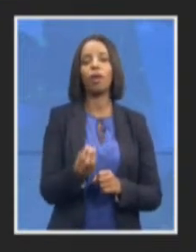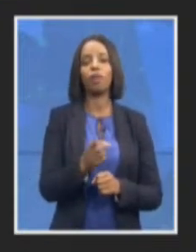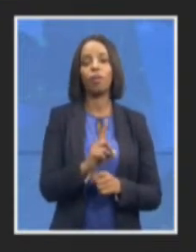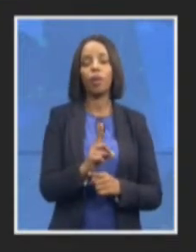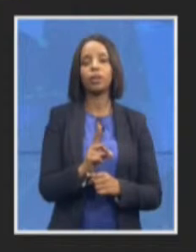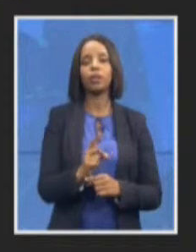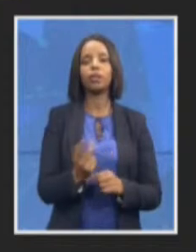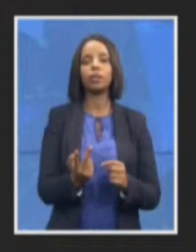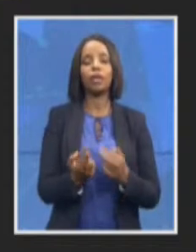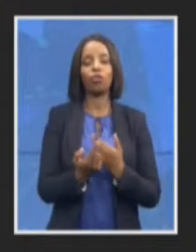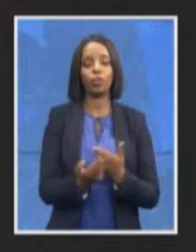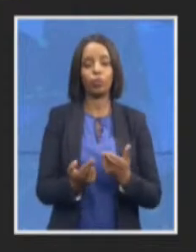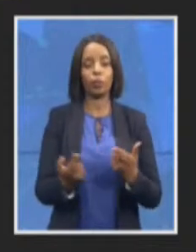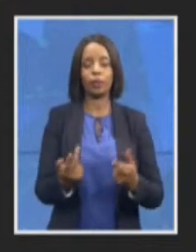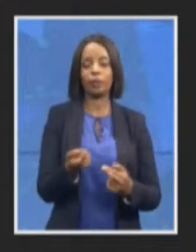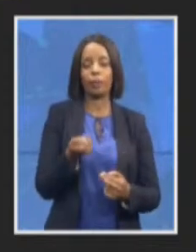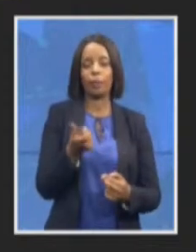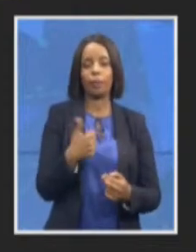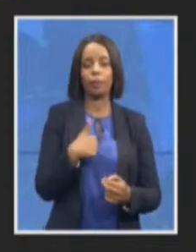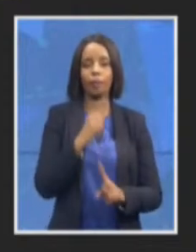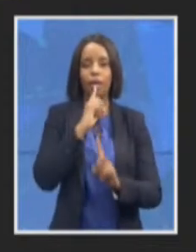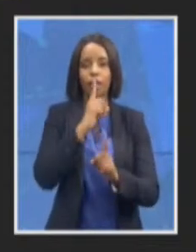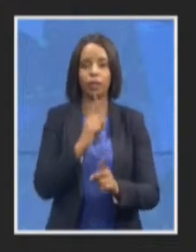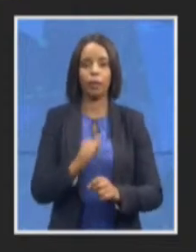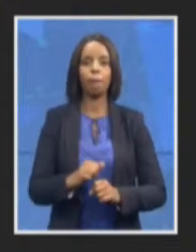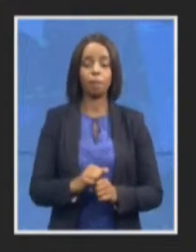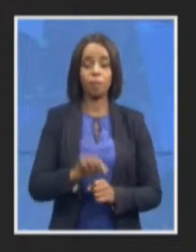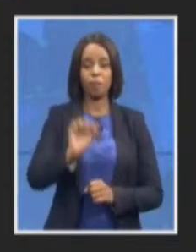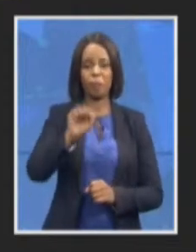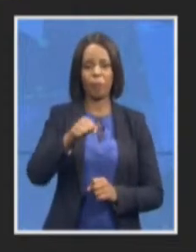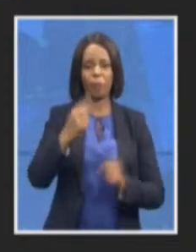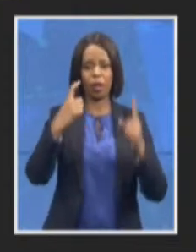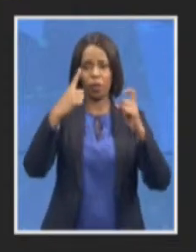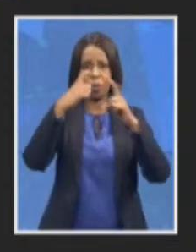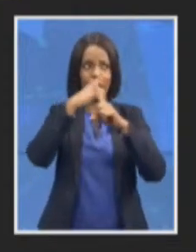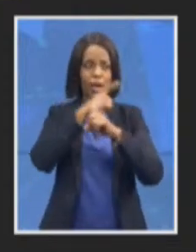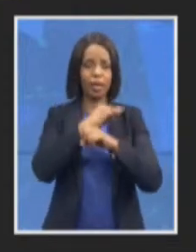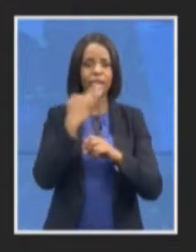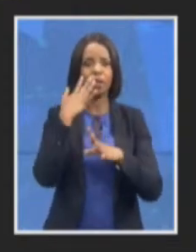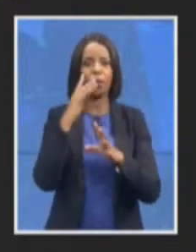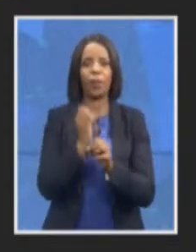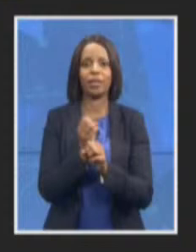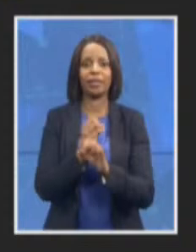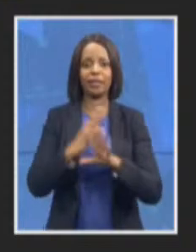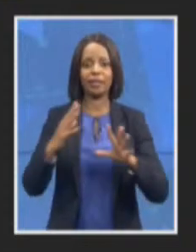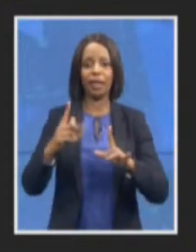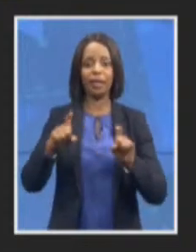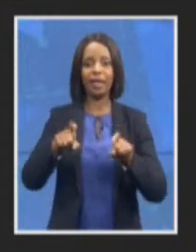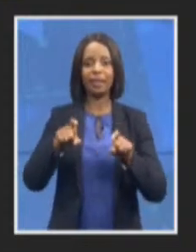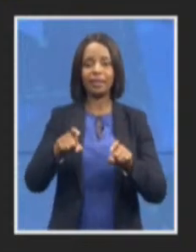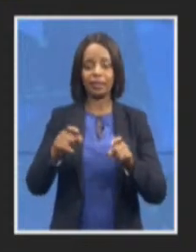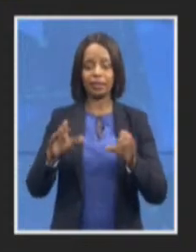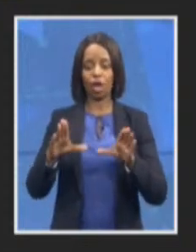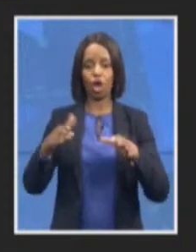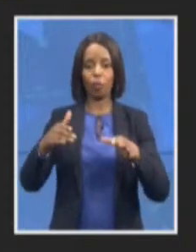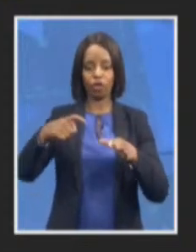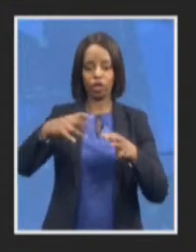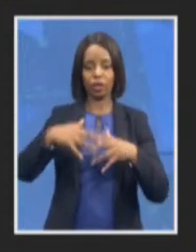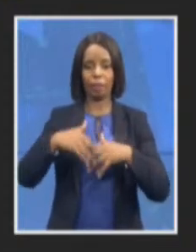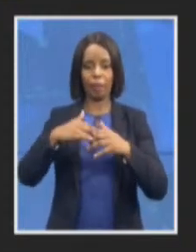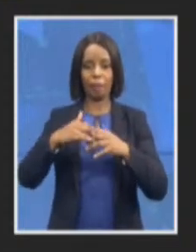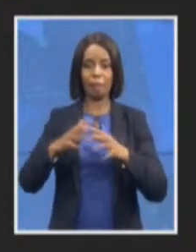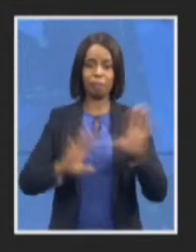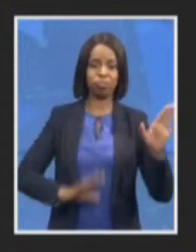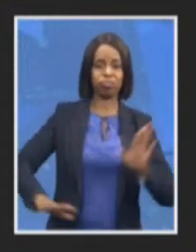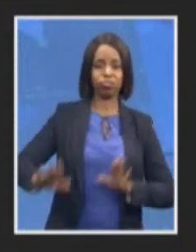little bit complicated with the stop-start nature of the Zondo commission we haven't been aware of exactly when it would end